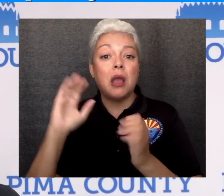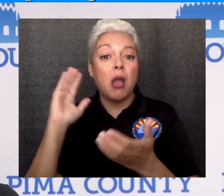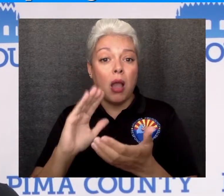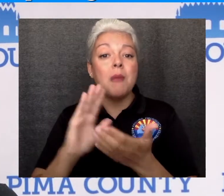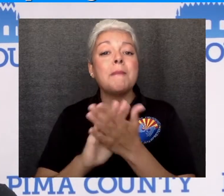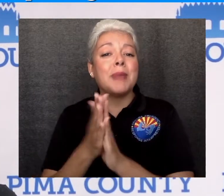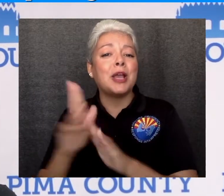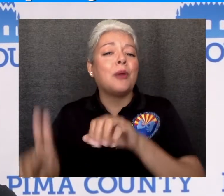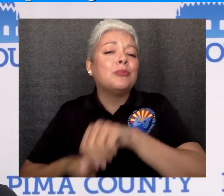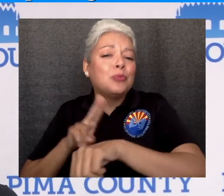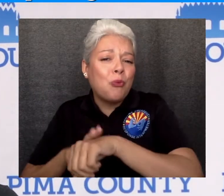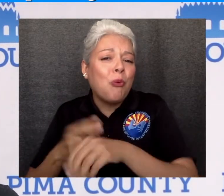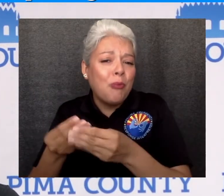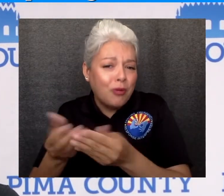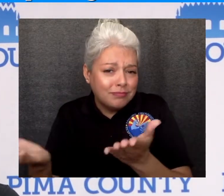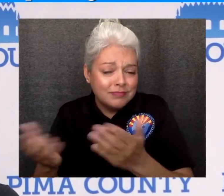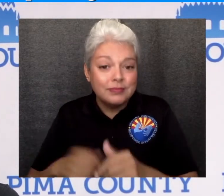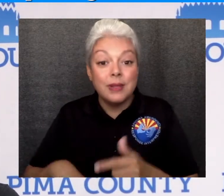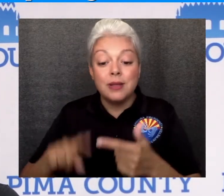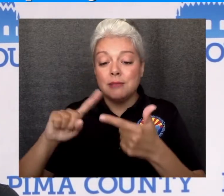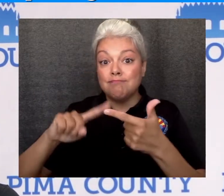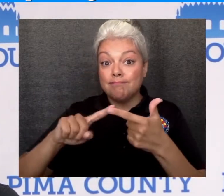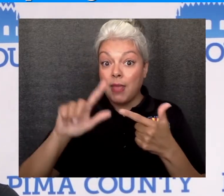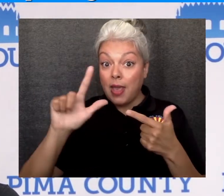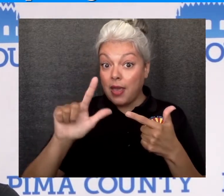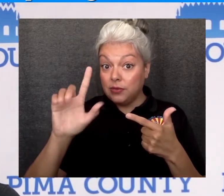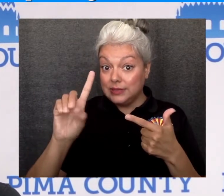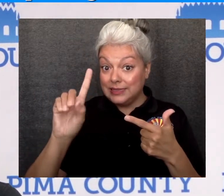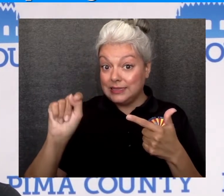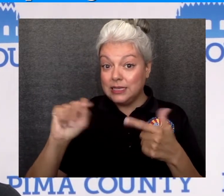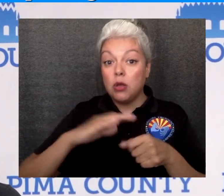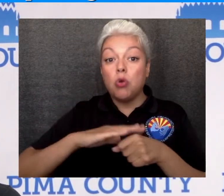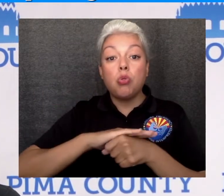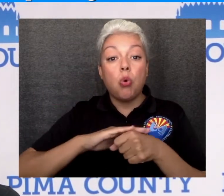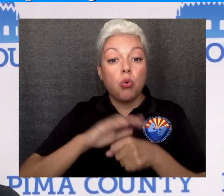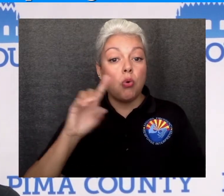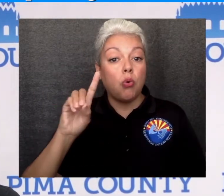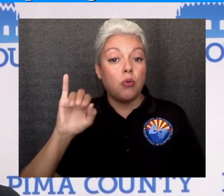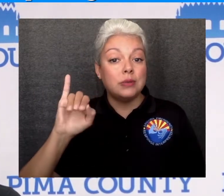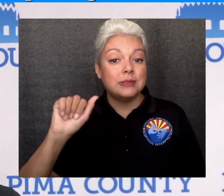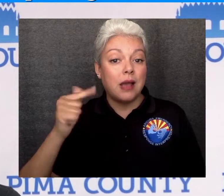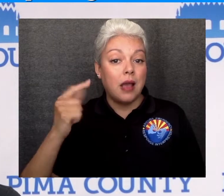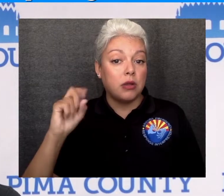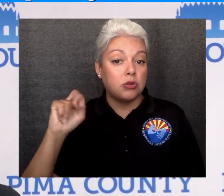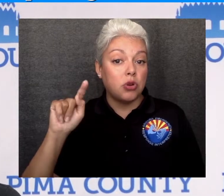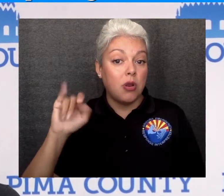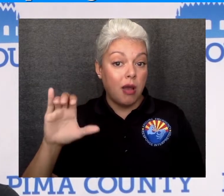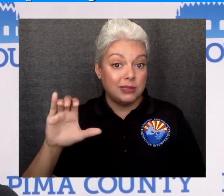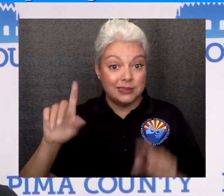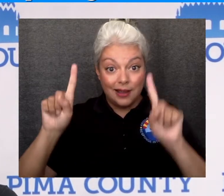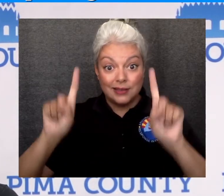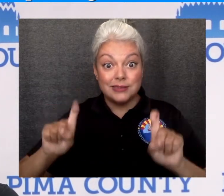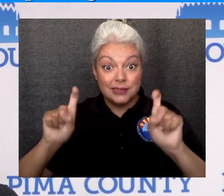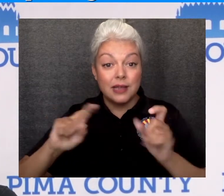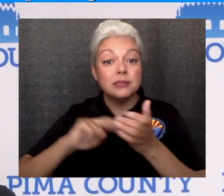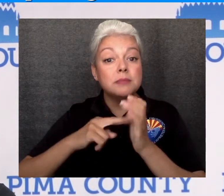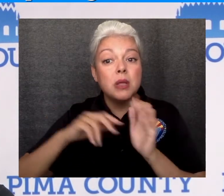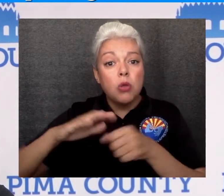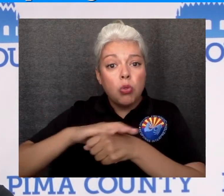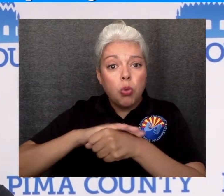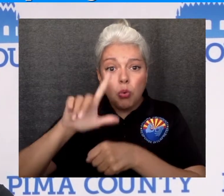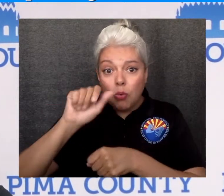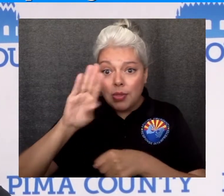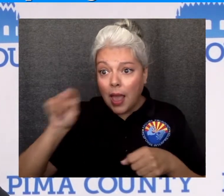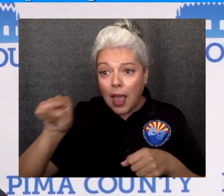The other thing is called an LDT, Local Diagnostic Tests. These are tests that labs on a local level can develop. They